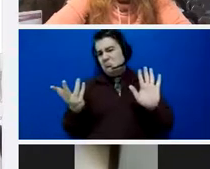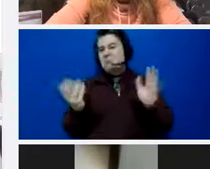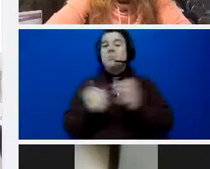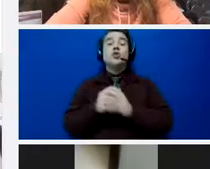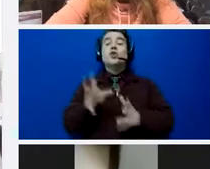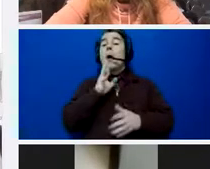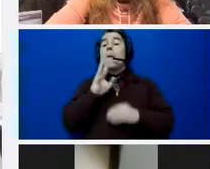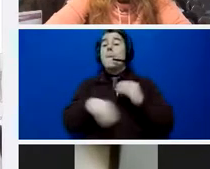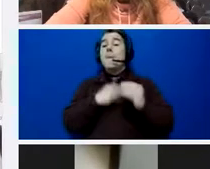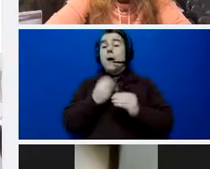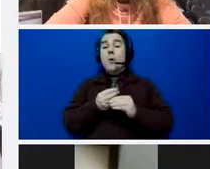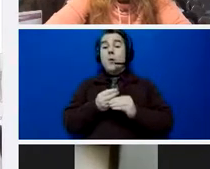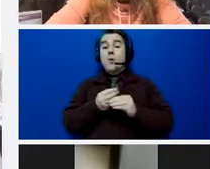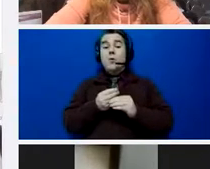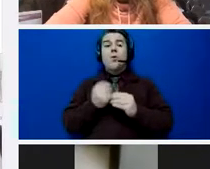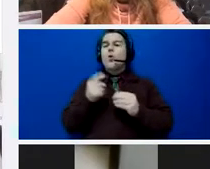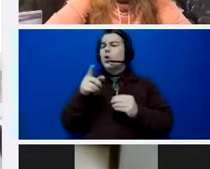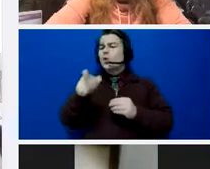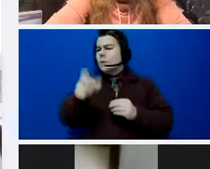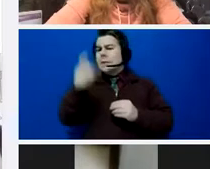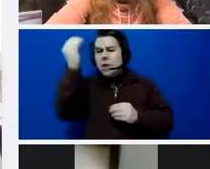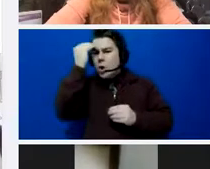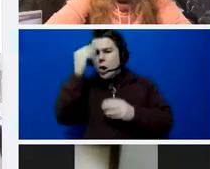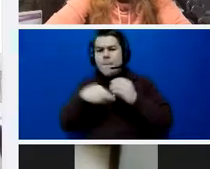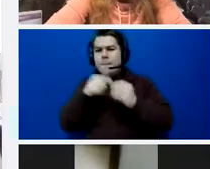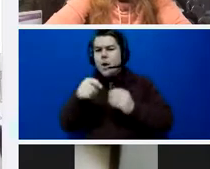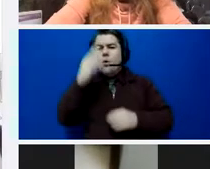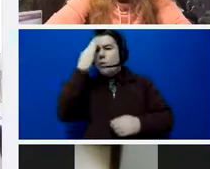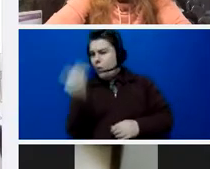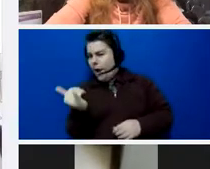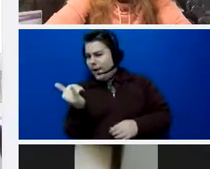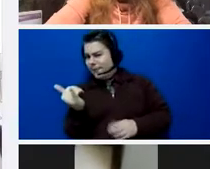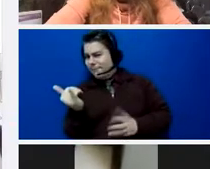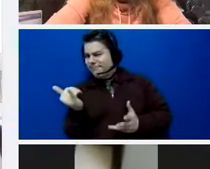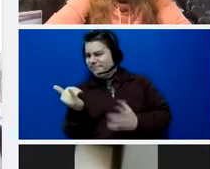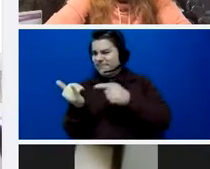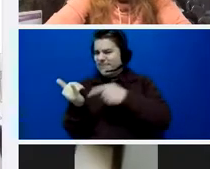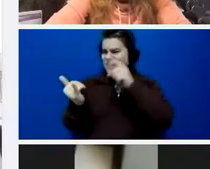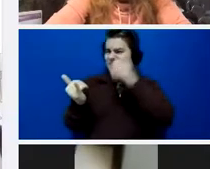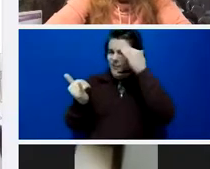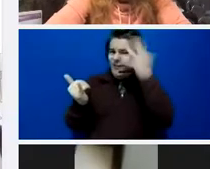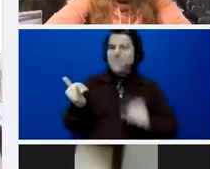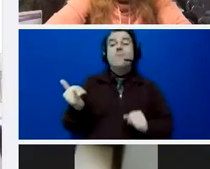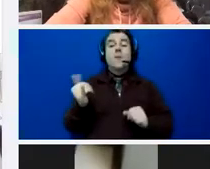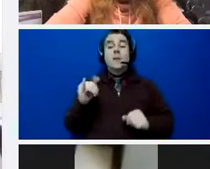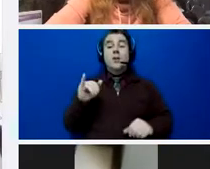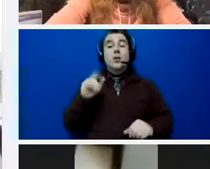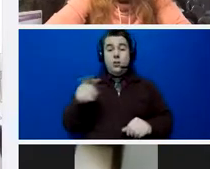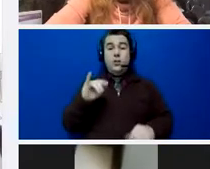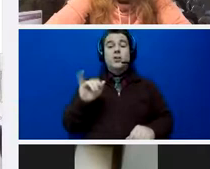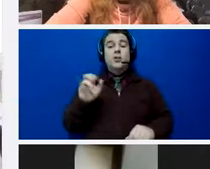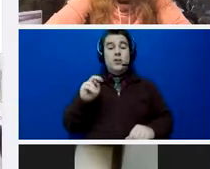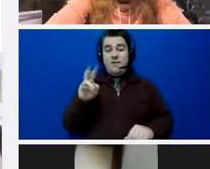about what you need to know about your why. And this is GenVF. She does all the training